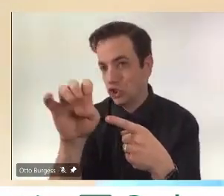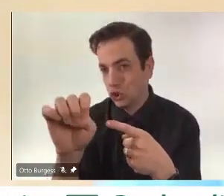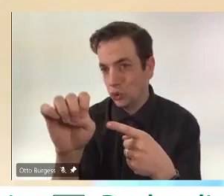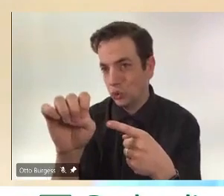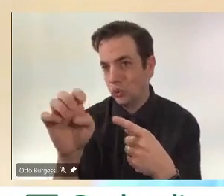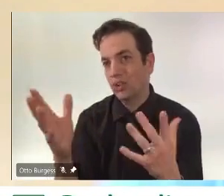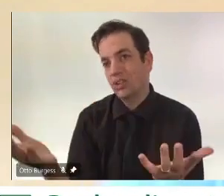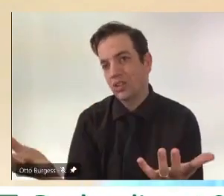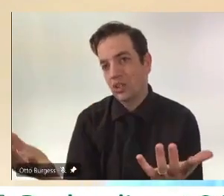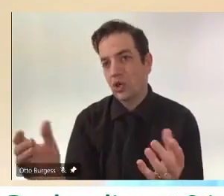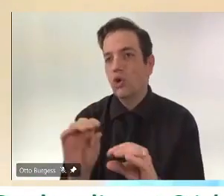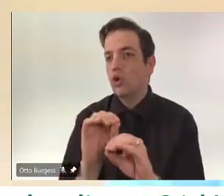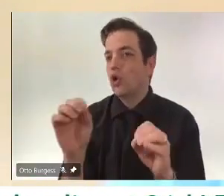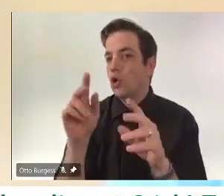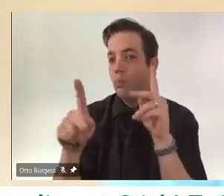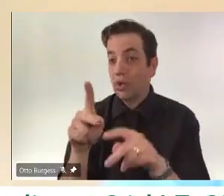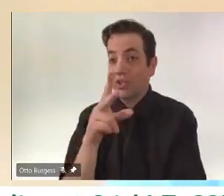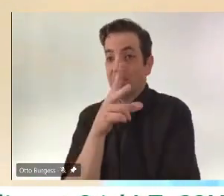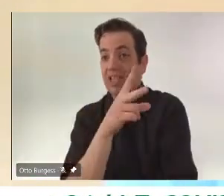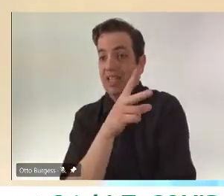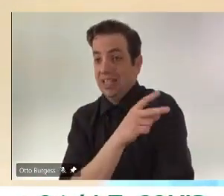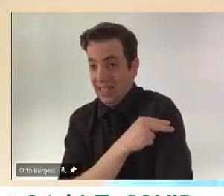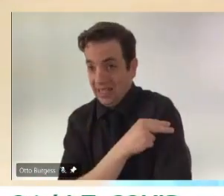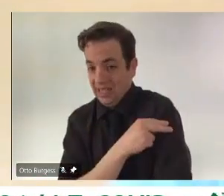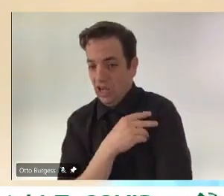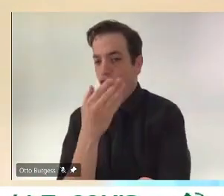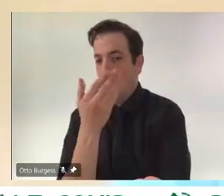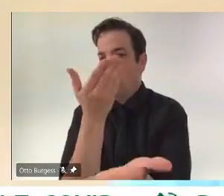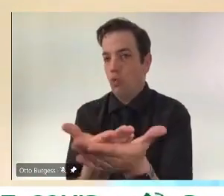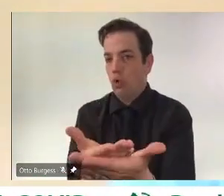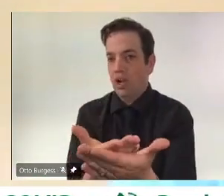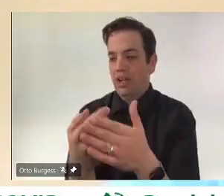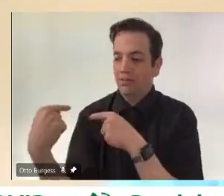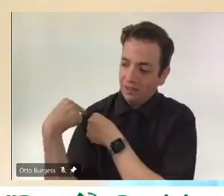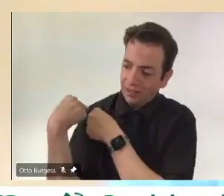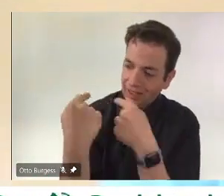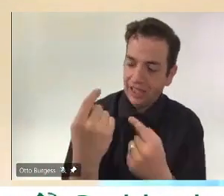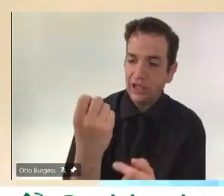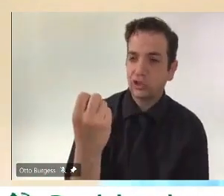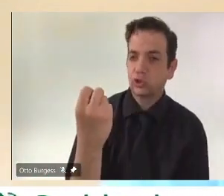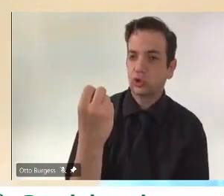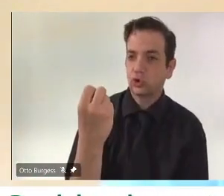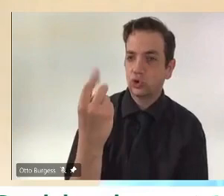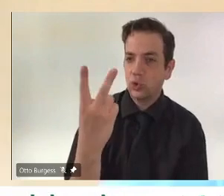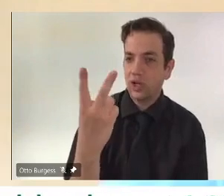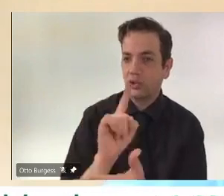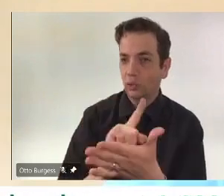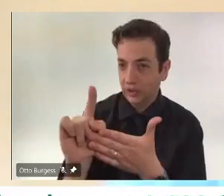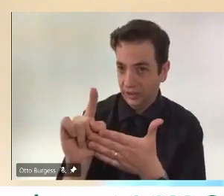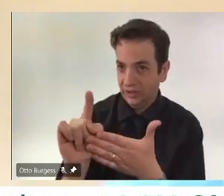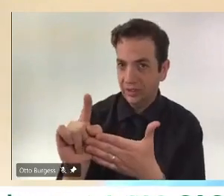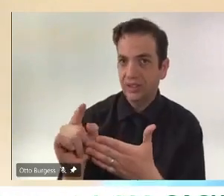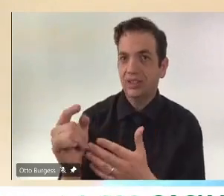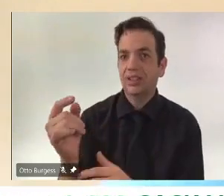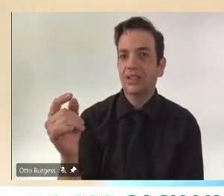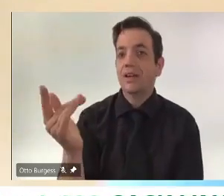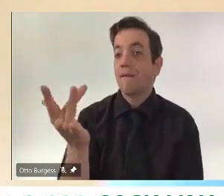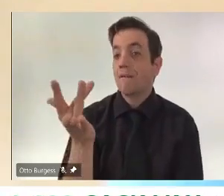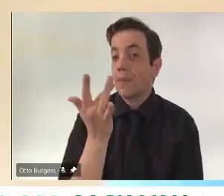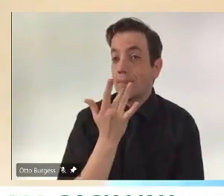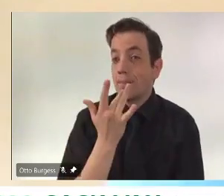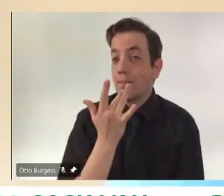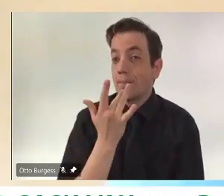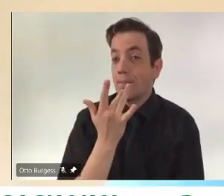But as I said before, for Pfizer and Moderna, that answer is still available that while the preference is you get the same mRNA